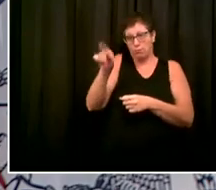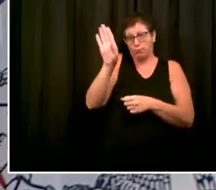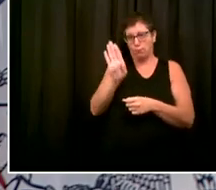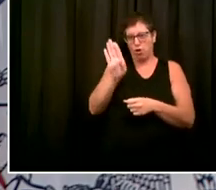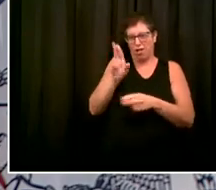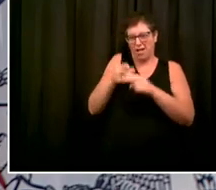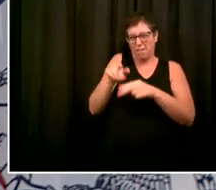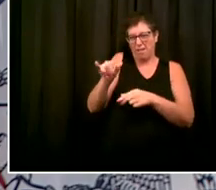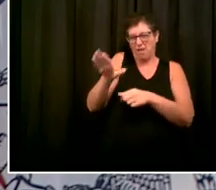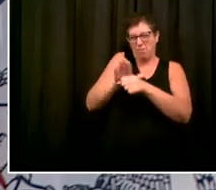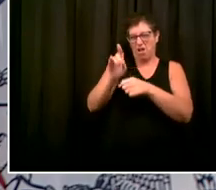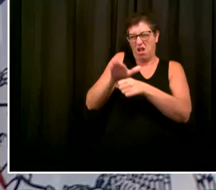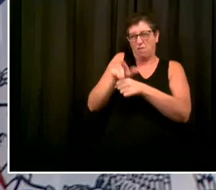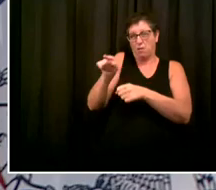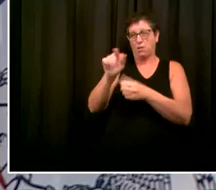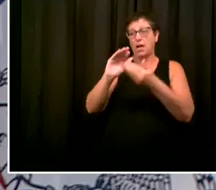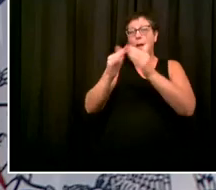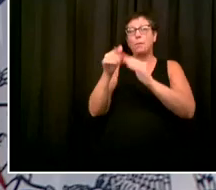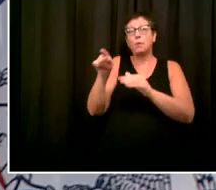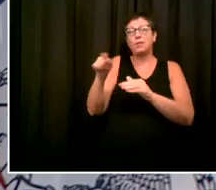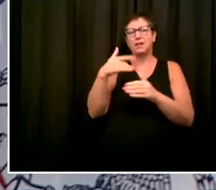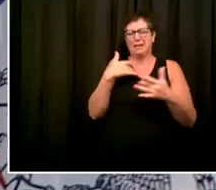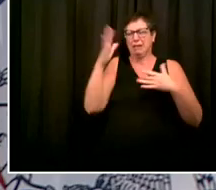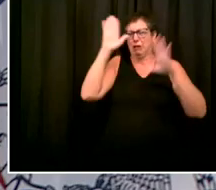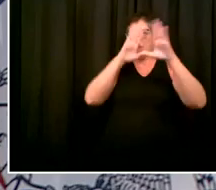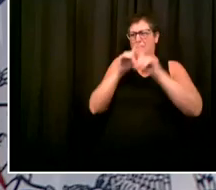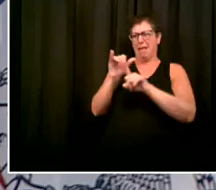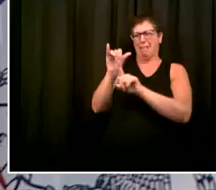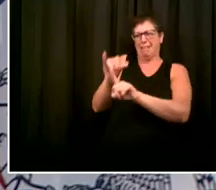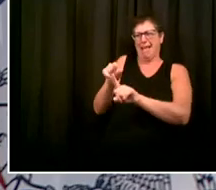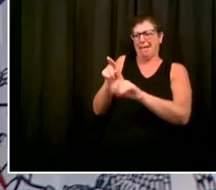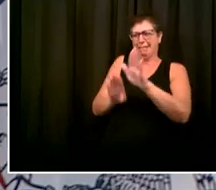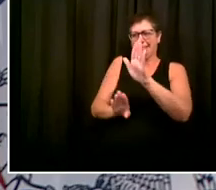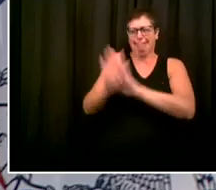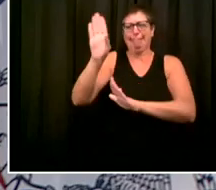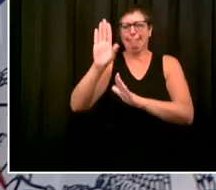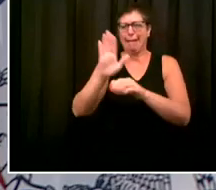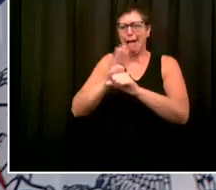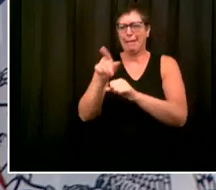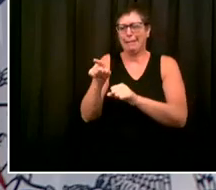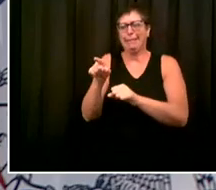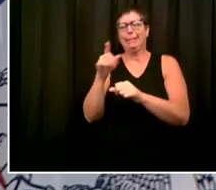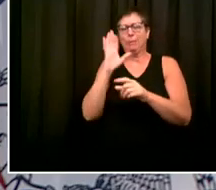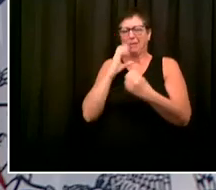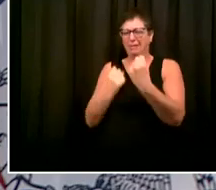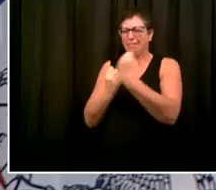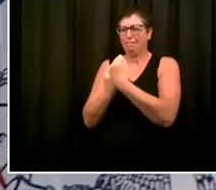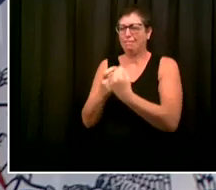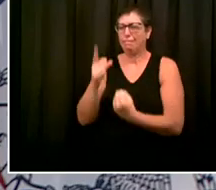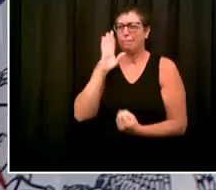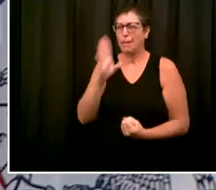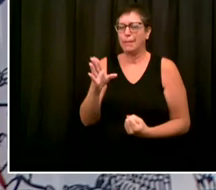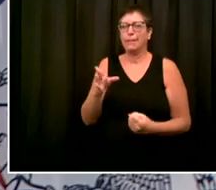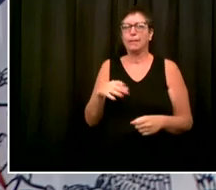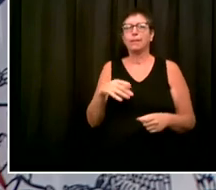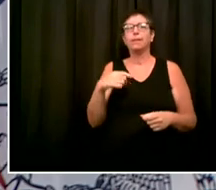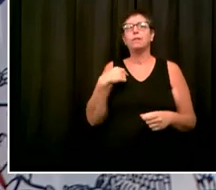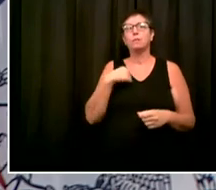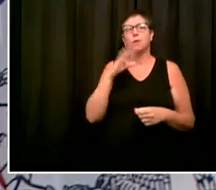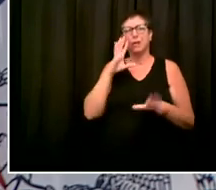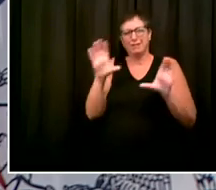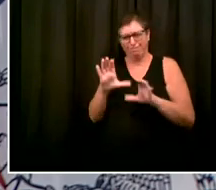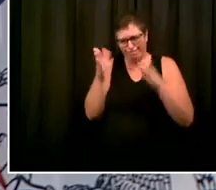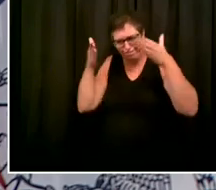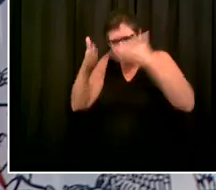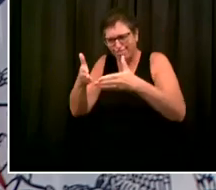location. That follow up has been intensive. Good news again, seven day rolling average for that community is 2.5